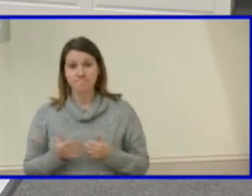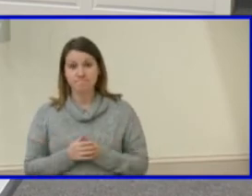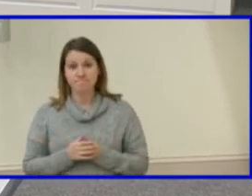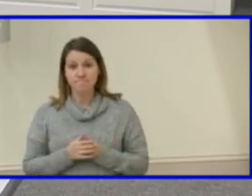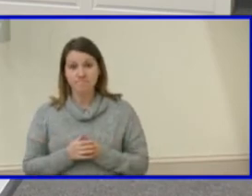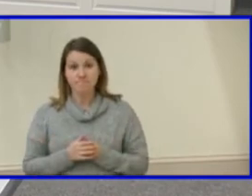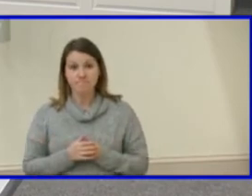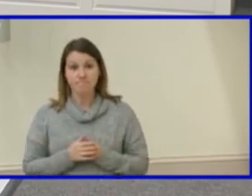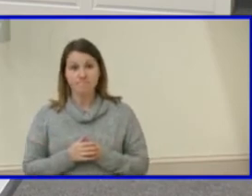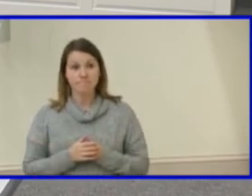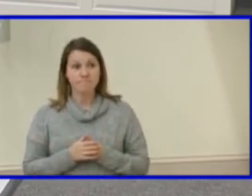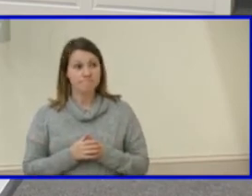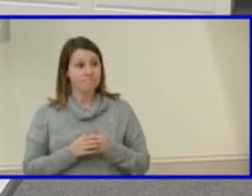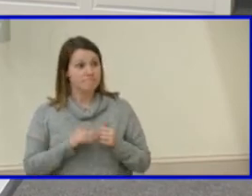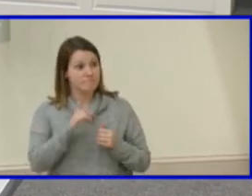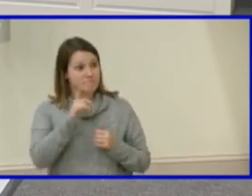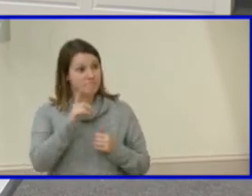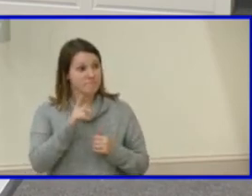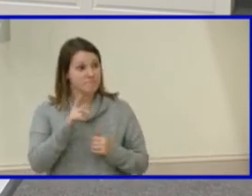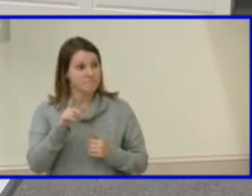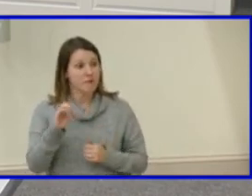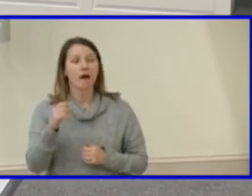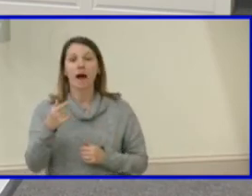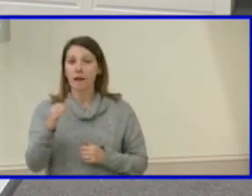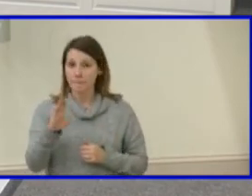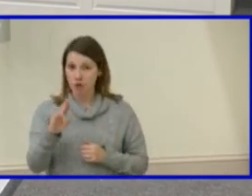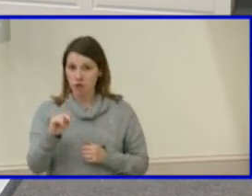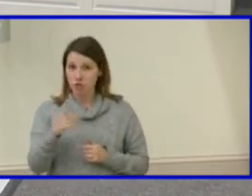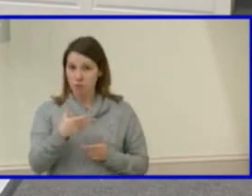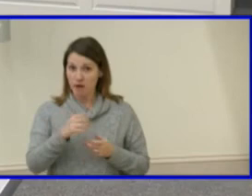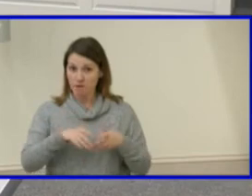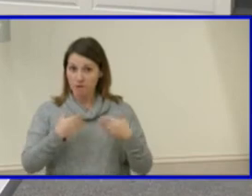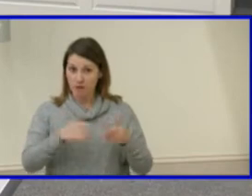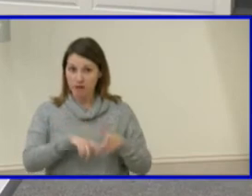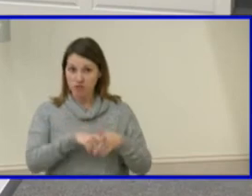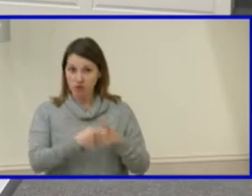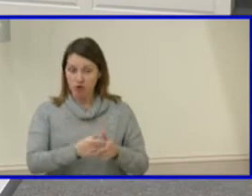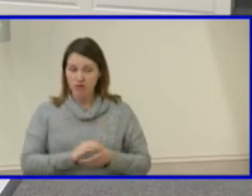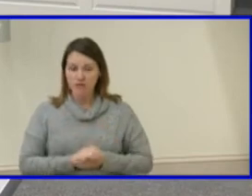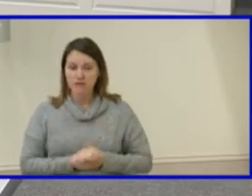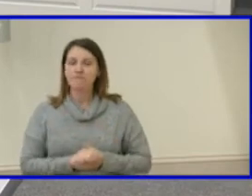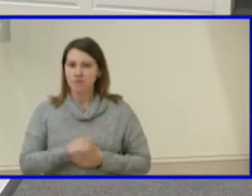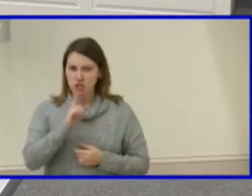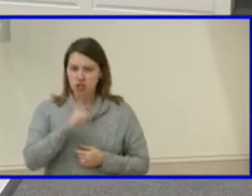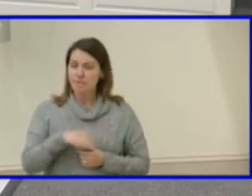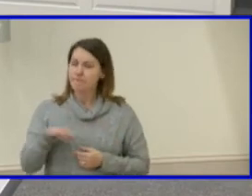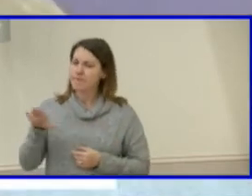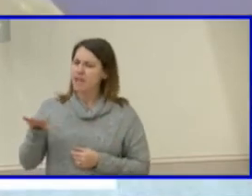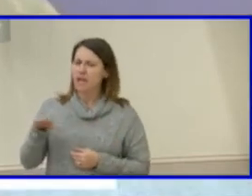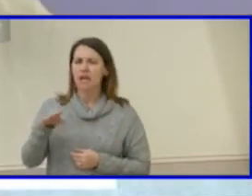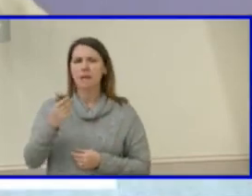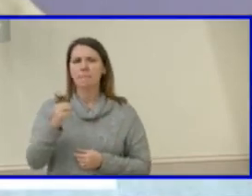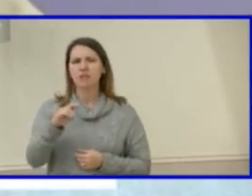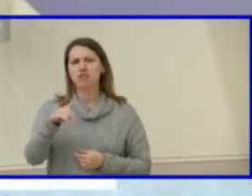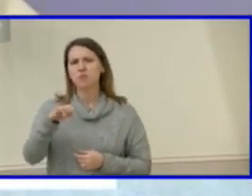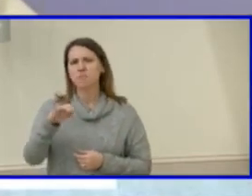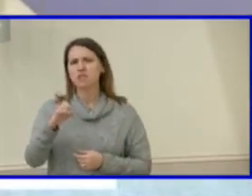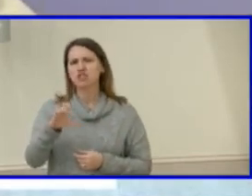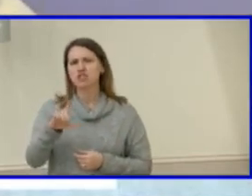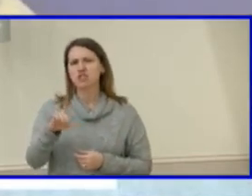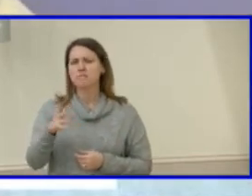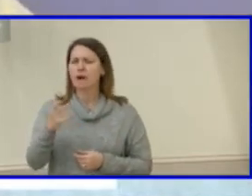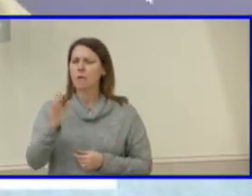Ms. Ogbren, you want to start us off? Sure, I'd glad to. Mr. Pritchard, if you would move back to